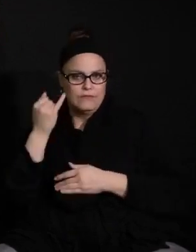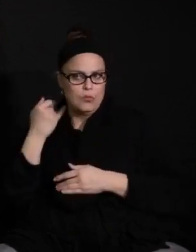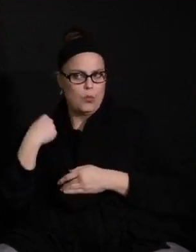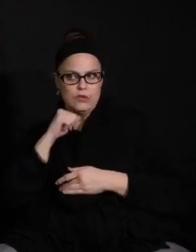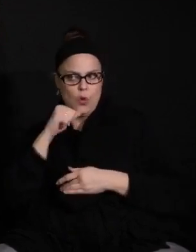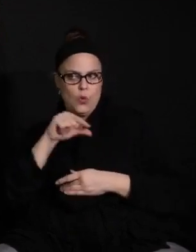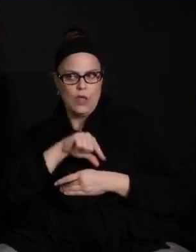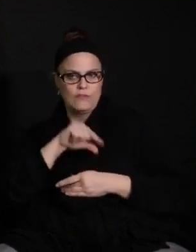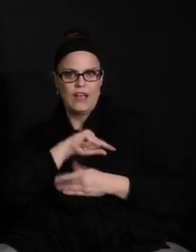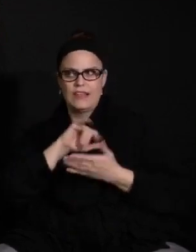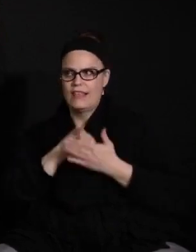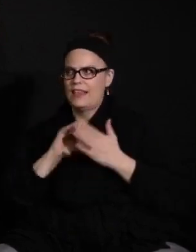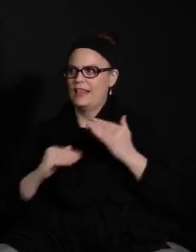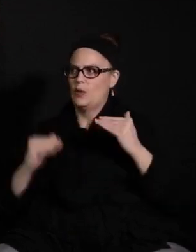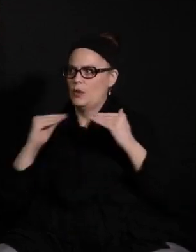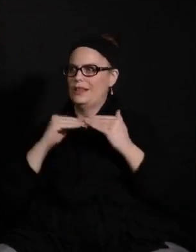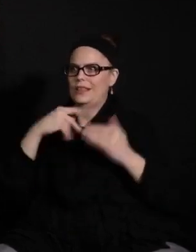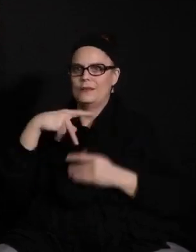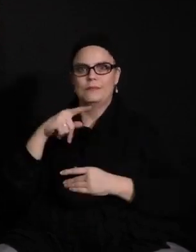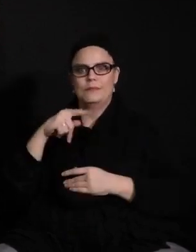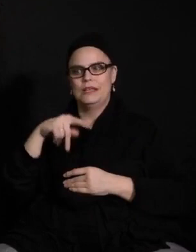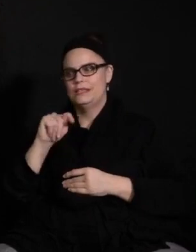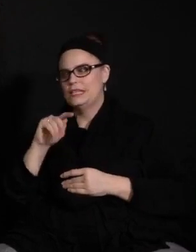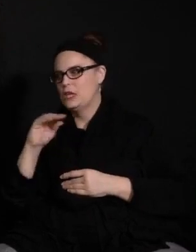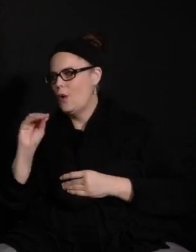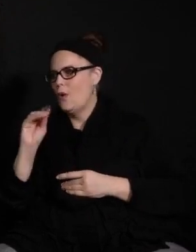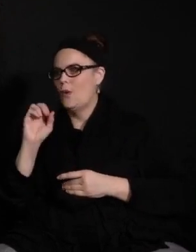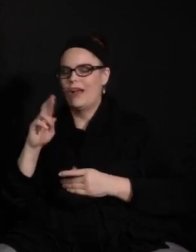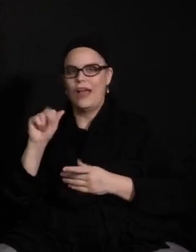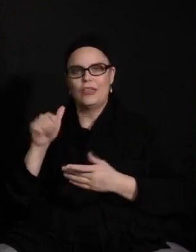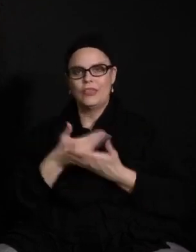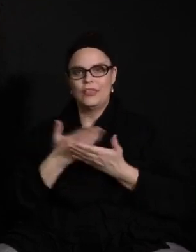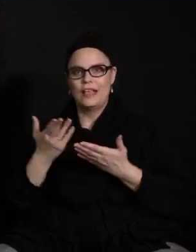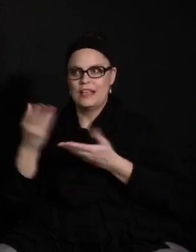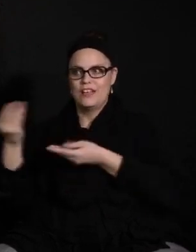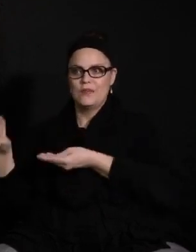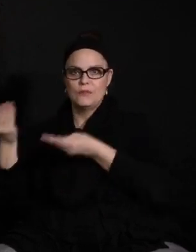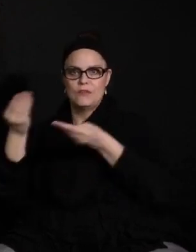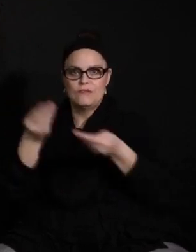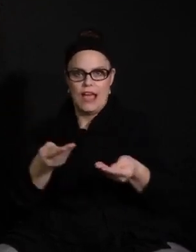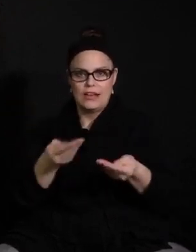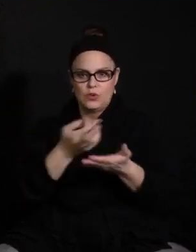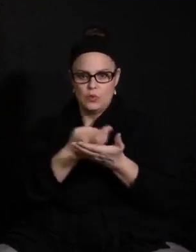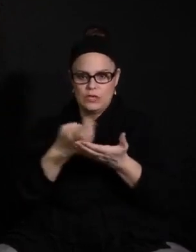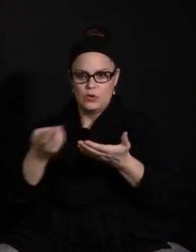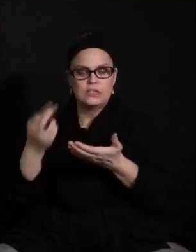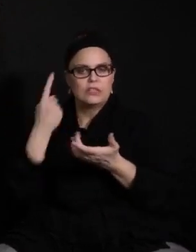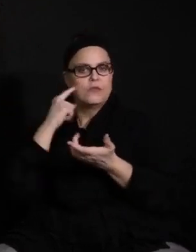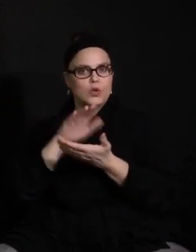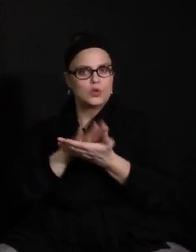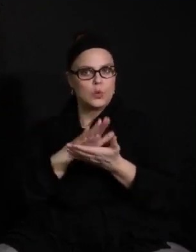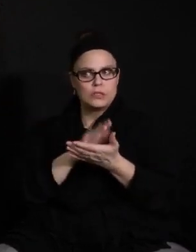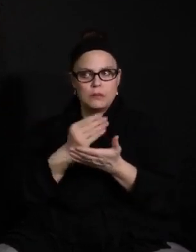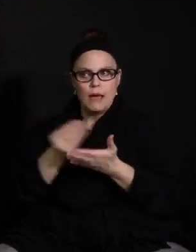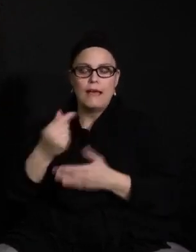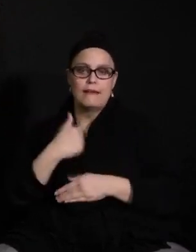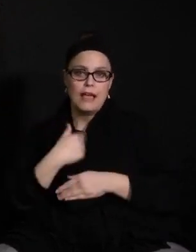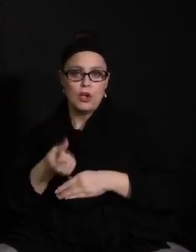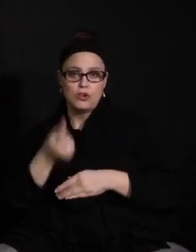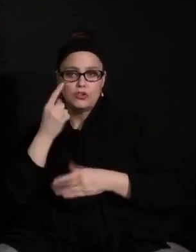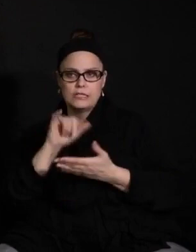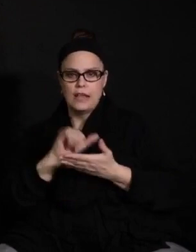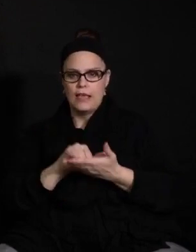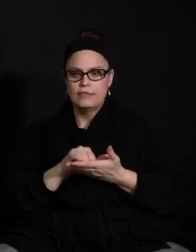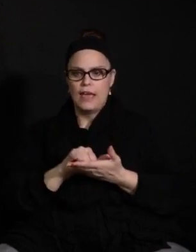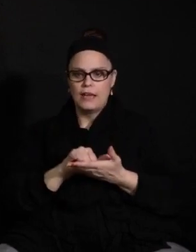of talking about the equity, some PTOs and other entities are providing resources so that schools can can buy them. And I do understand that and